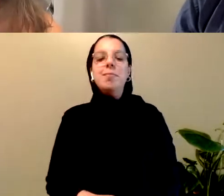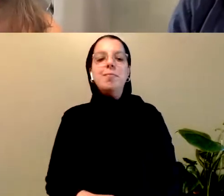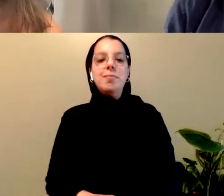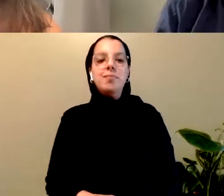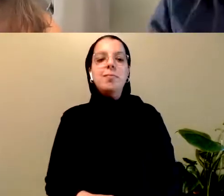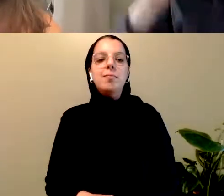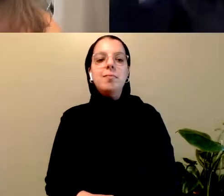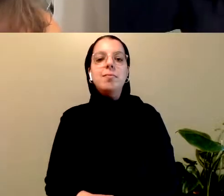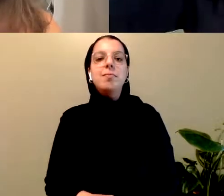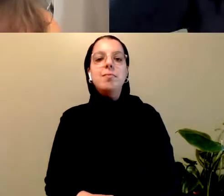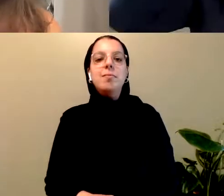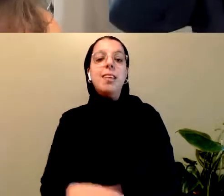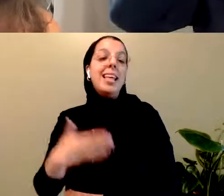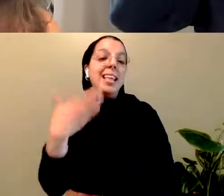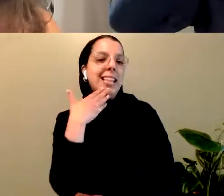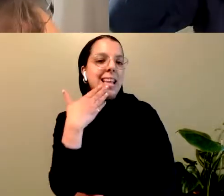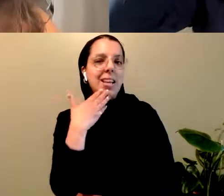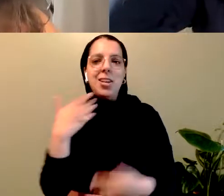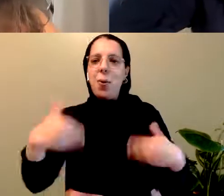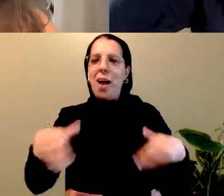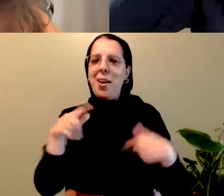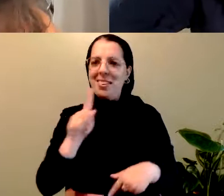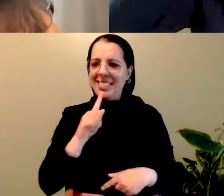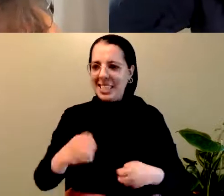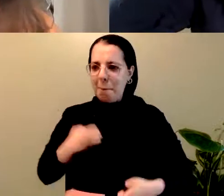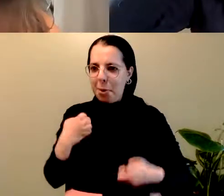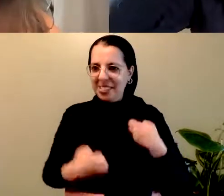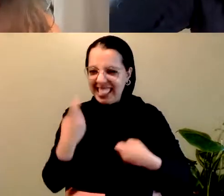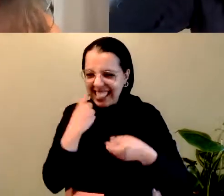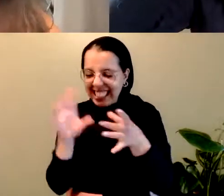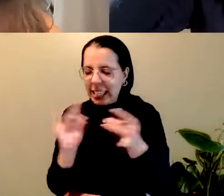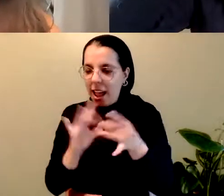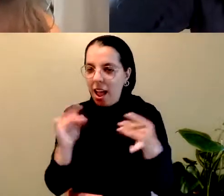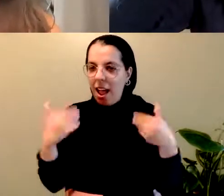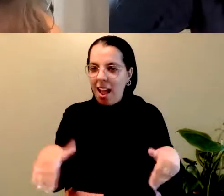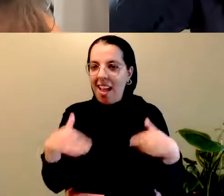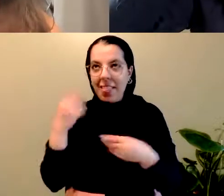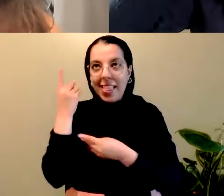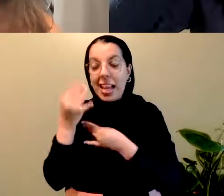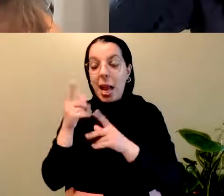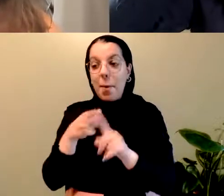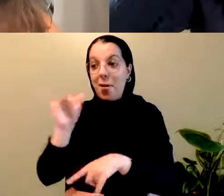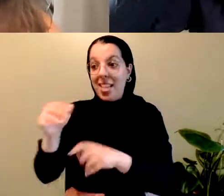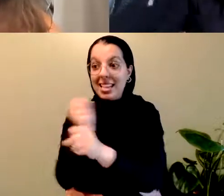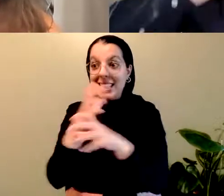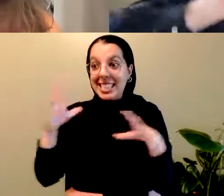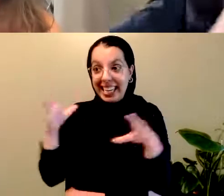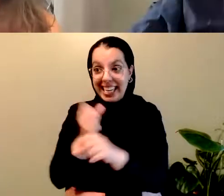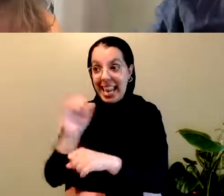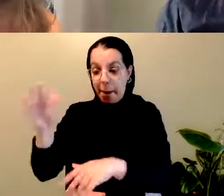Thank you. Well, that made me really emotional. Thinking about that scene on that bridge. much.